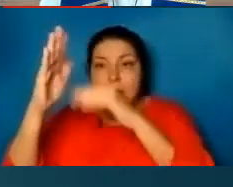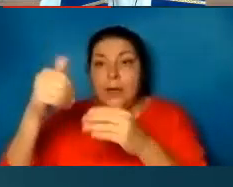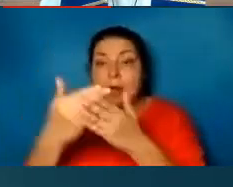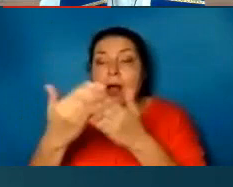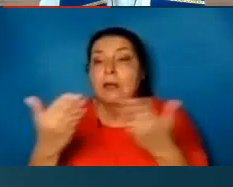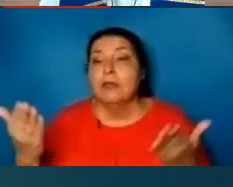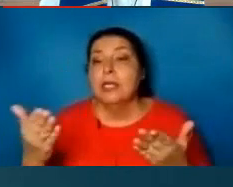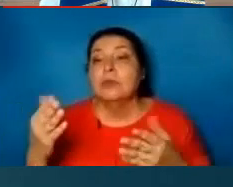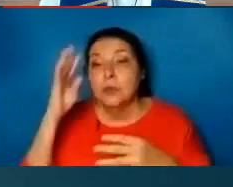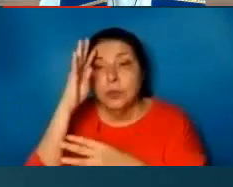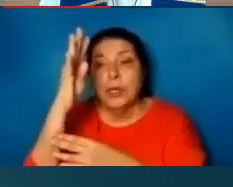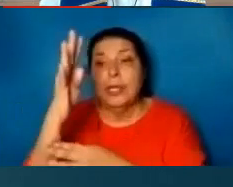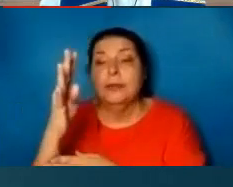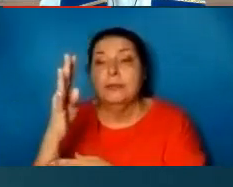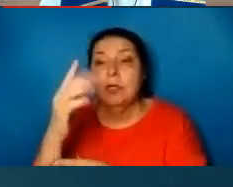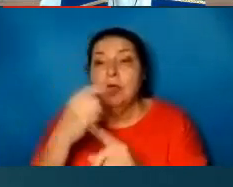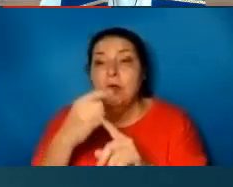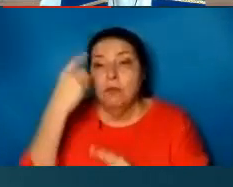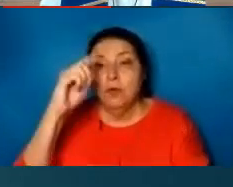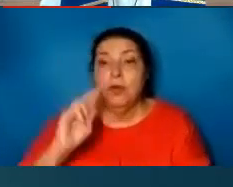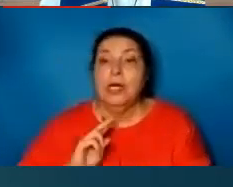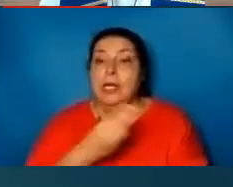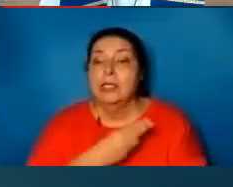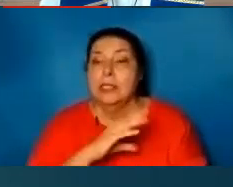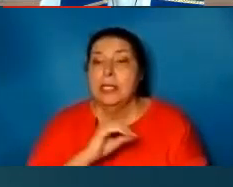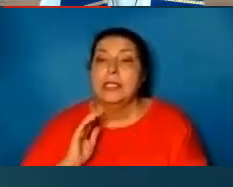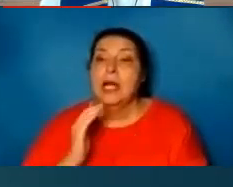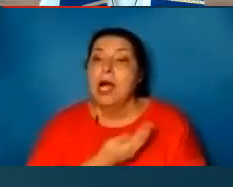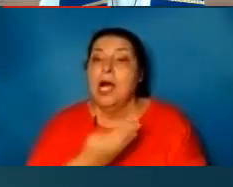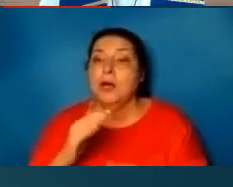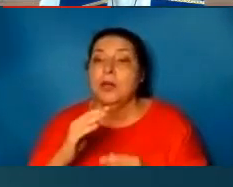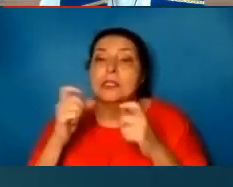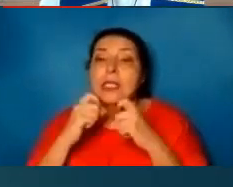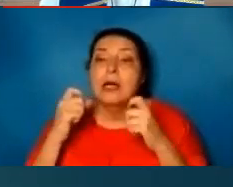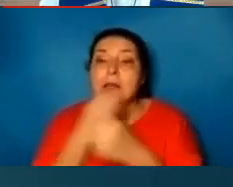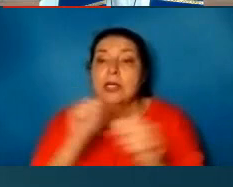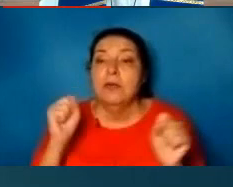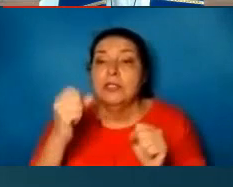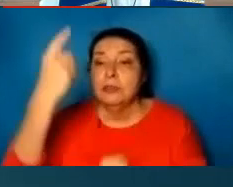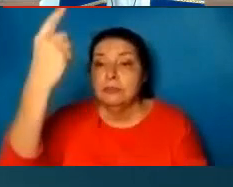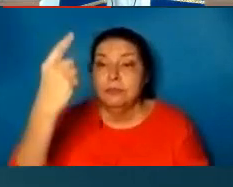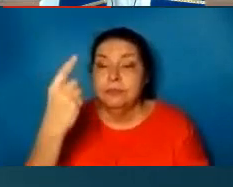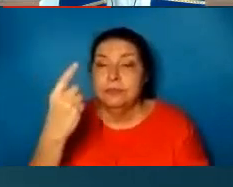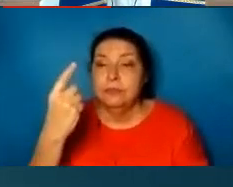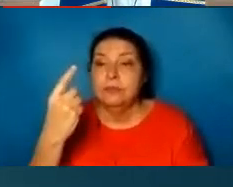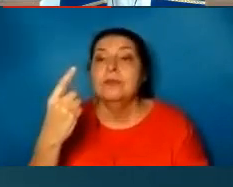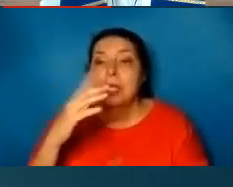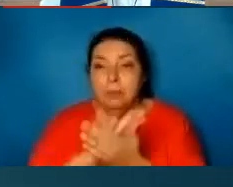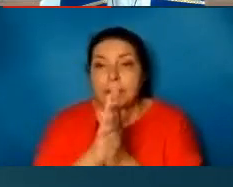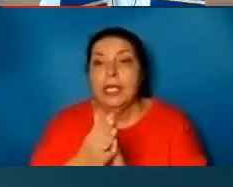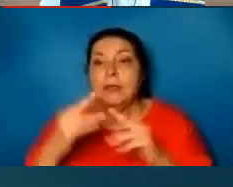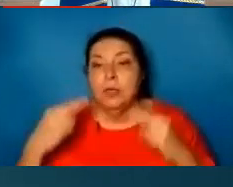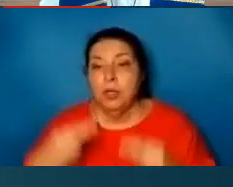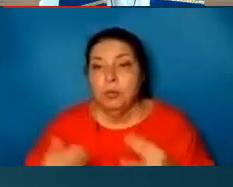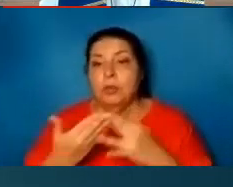whom all things were made, who for us men and for our salvation came down from heaven and was incarnate by the